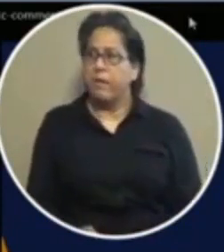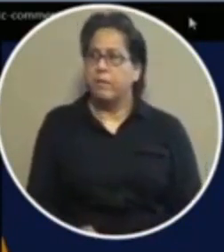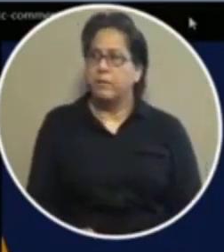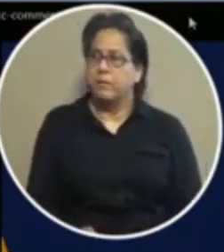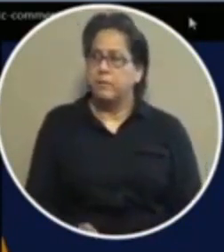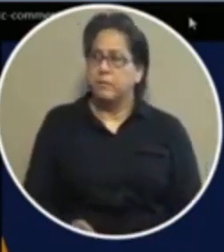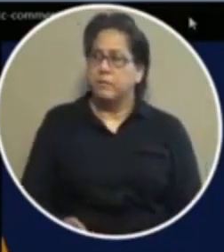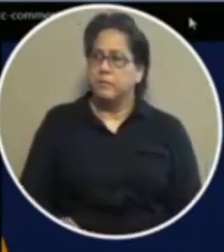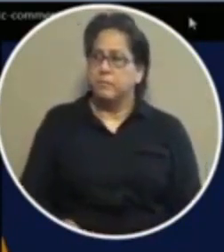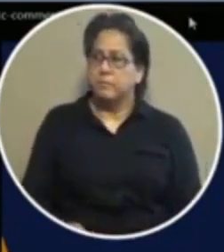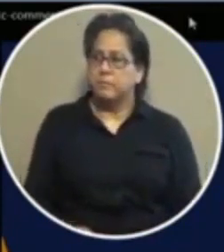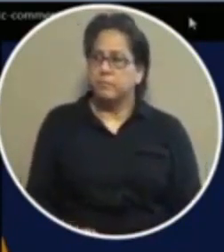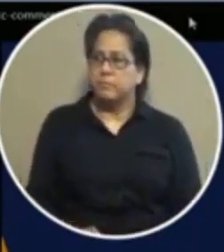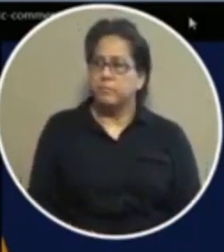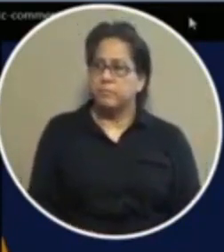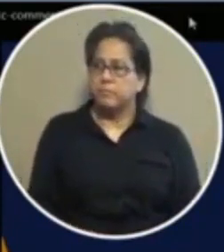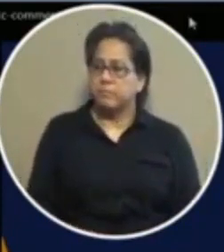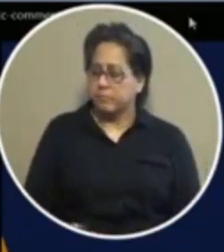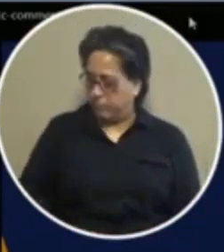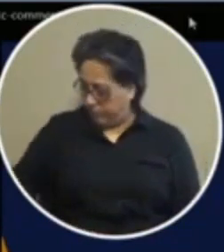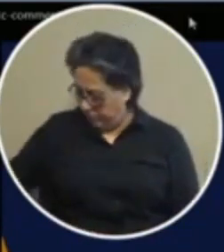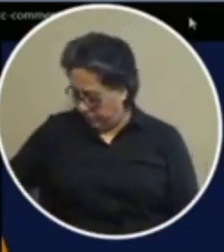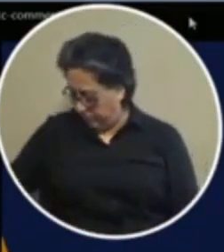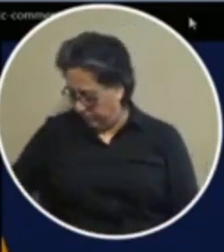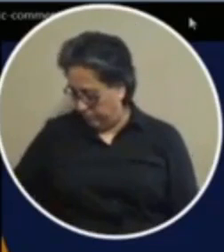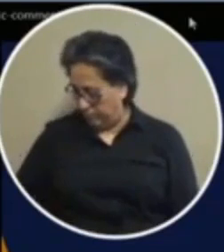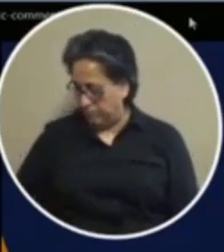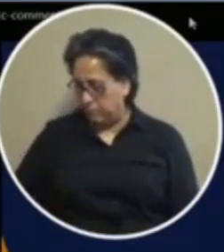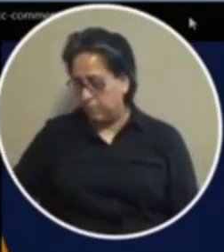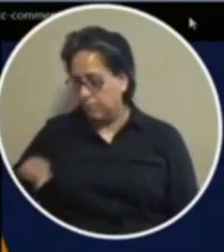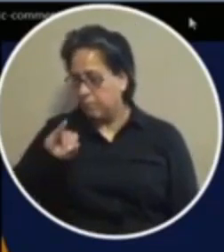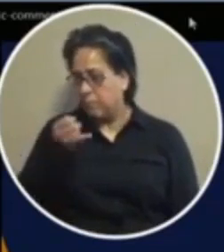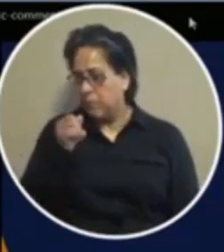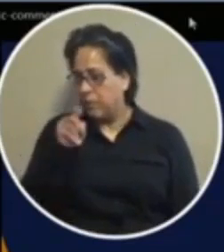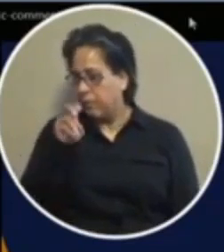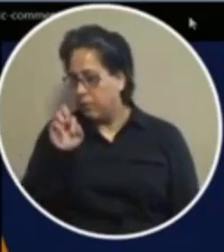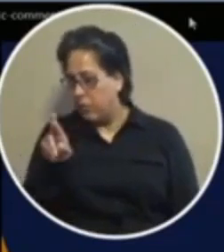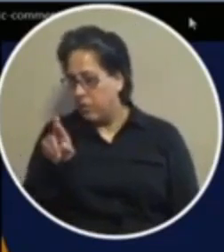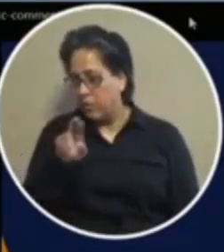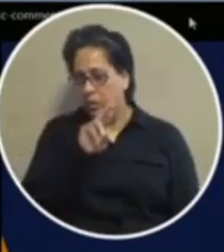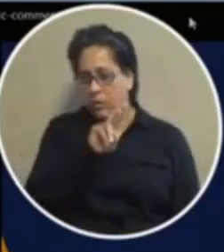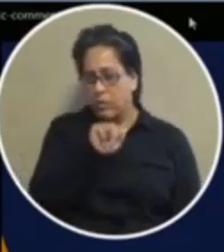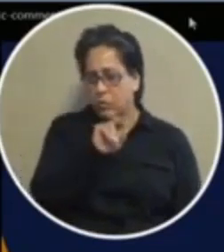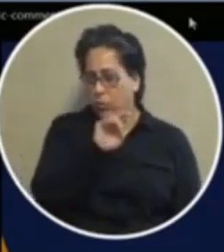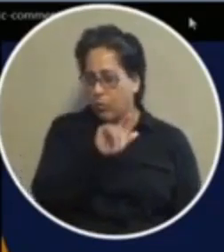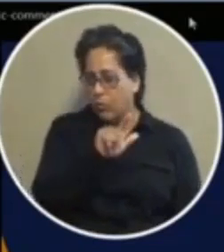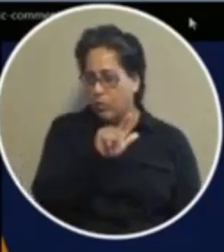six to unmute your telephone and you may begin speaking javier gutierrez or raul moran